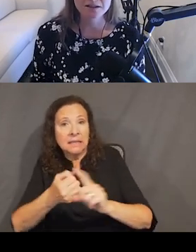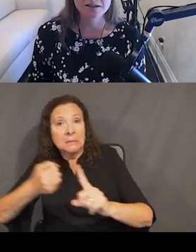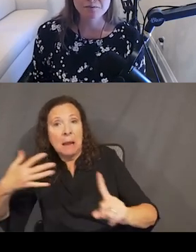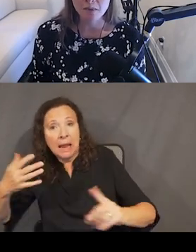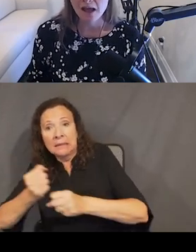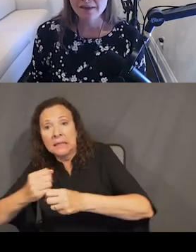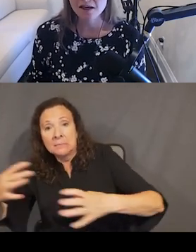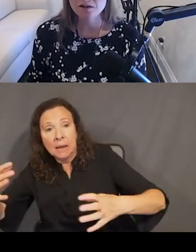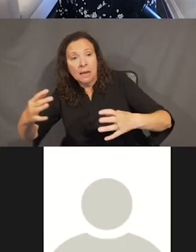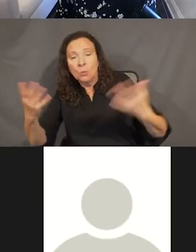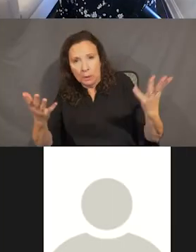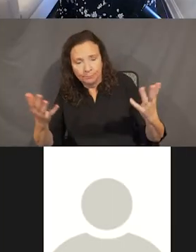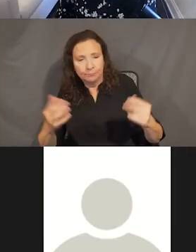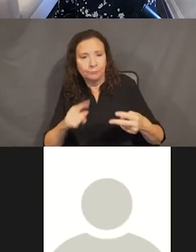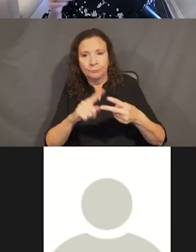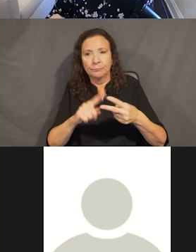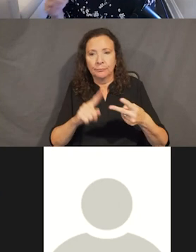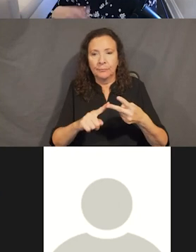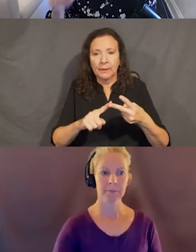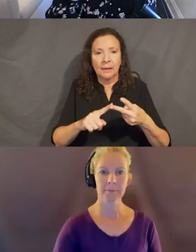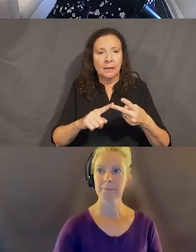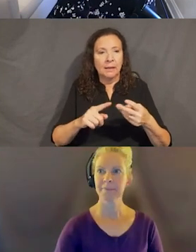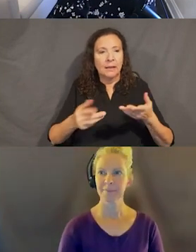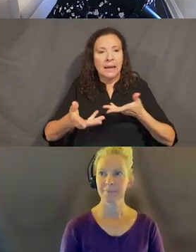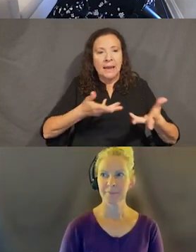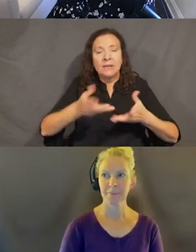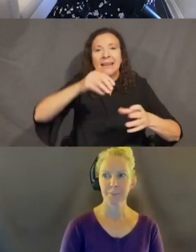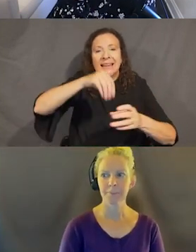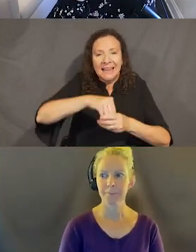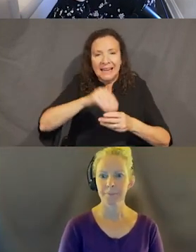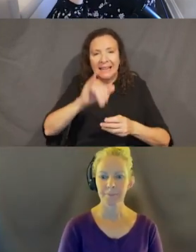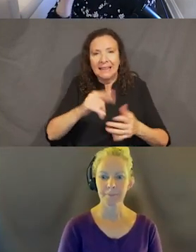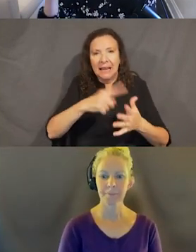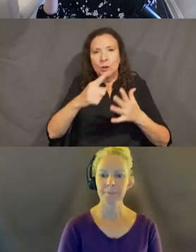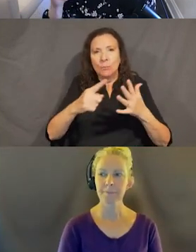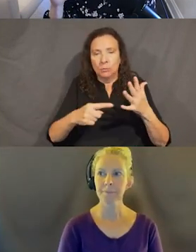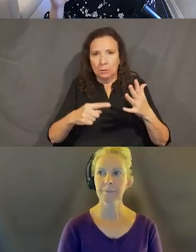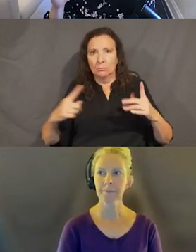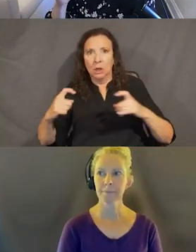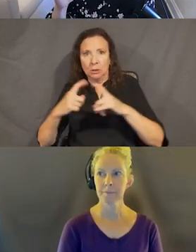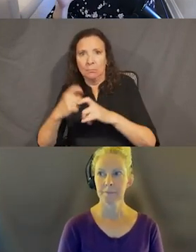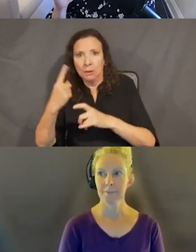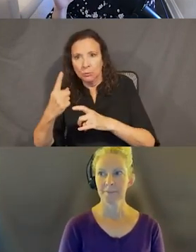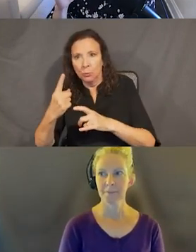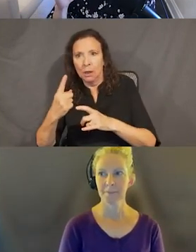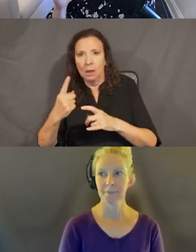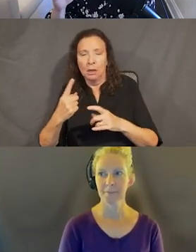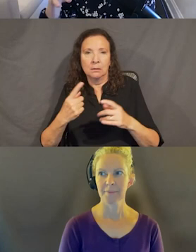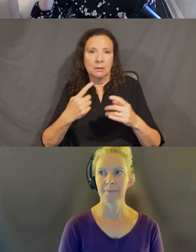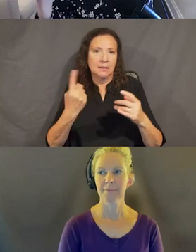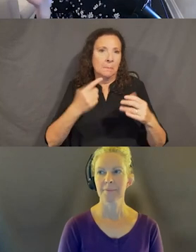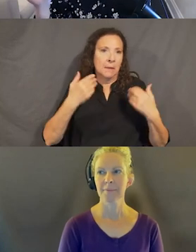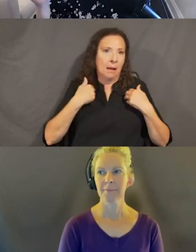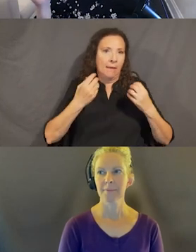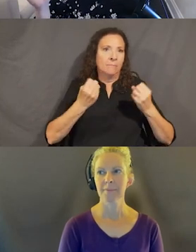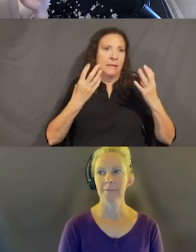interactions? And then also navigating within a component, specifically complex components, a product card that has a lot of actionable elements,